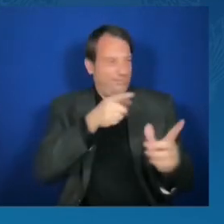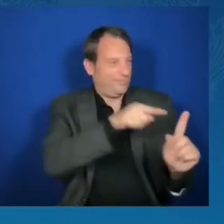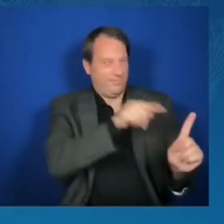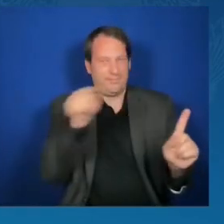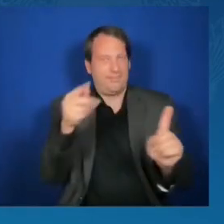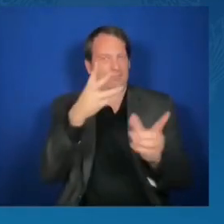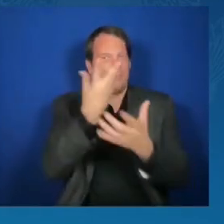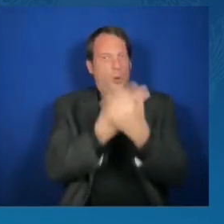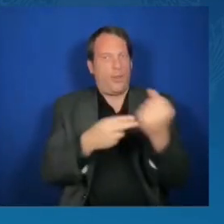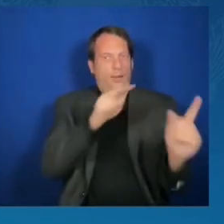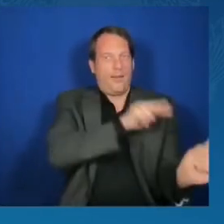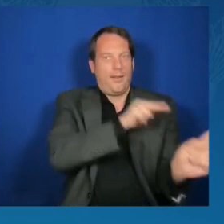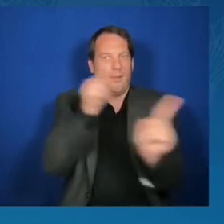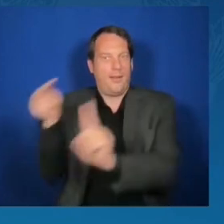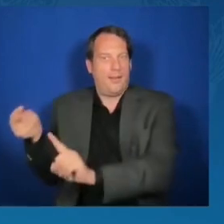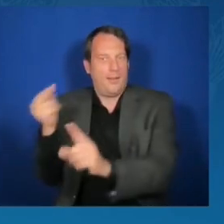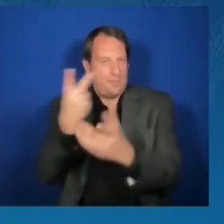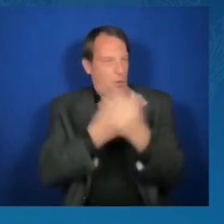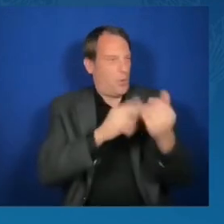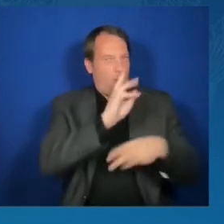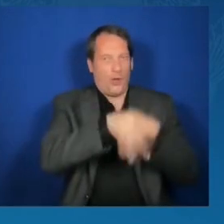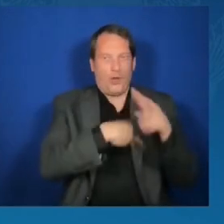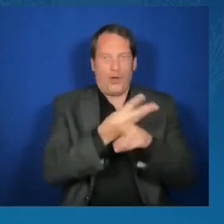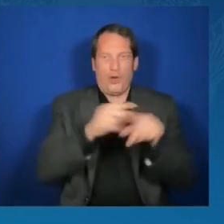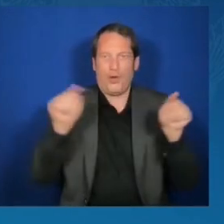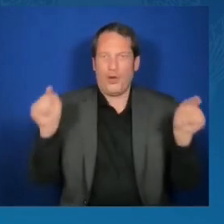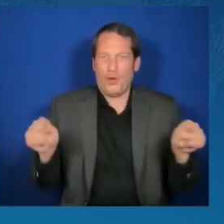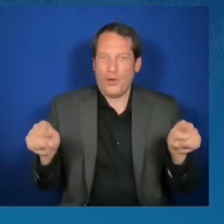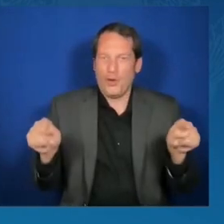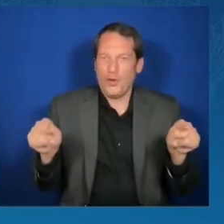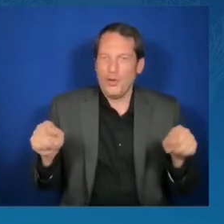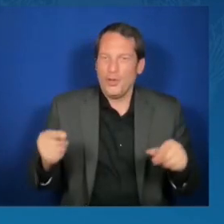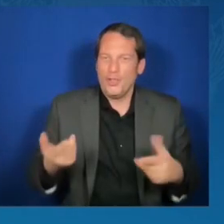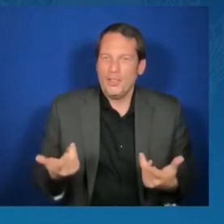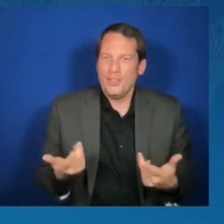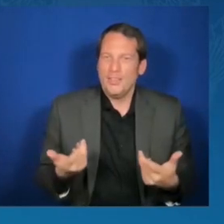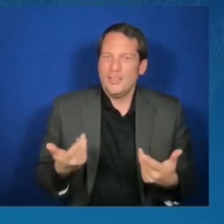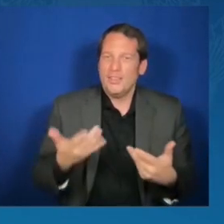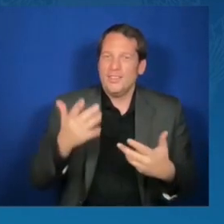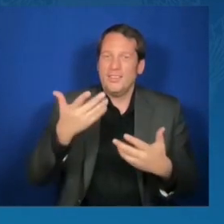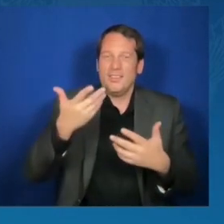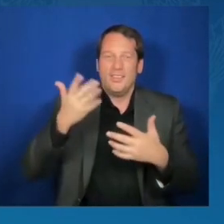help us bring out the best interest in both African countries and in our own. so